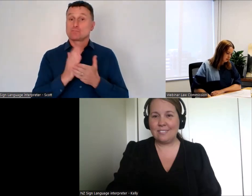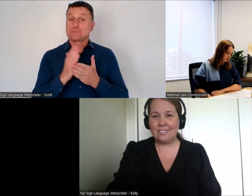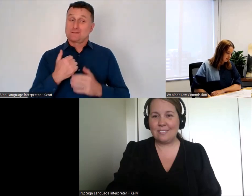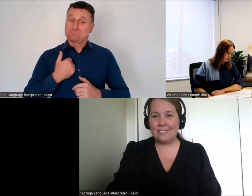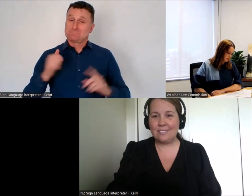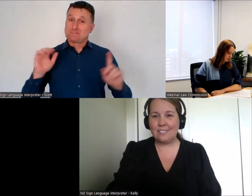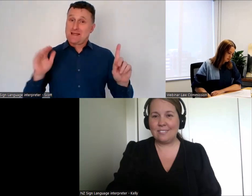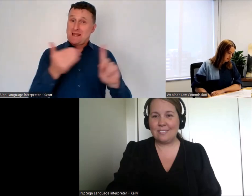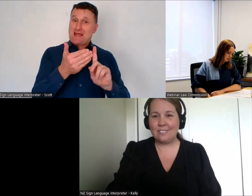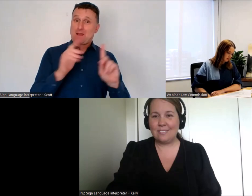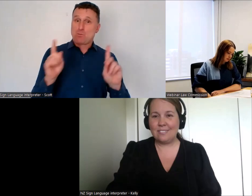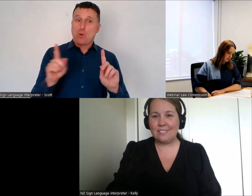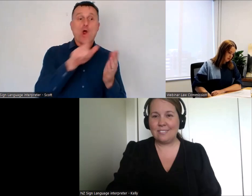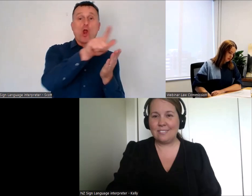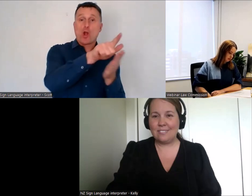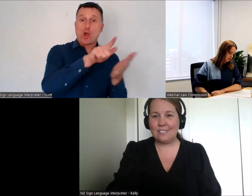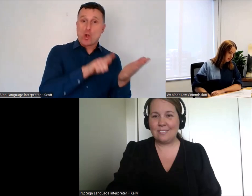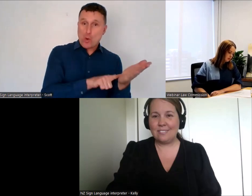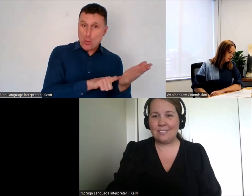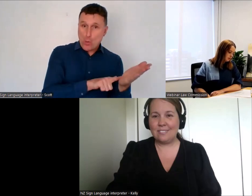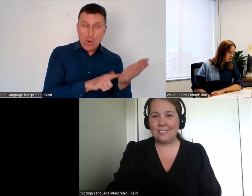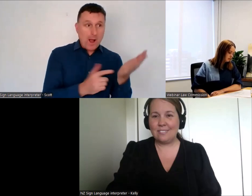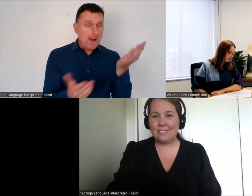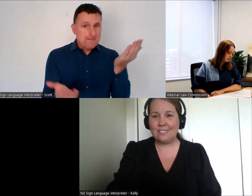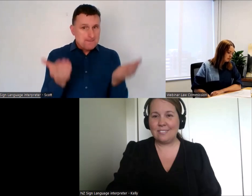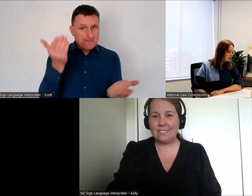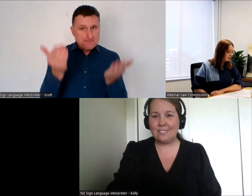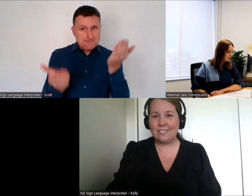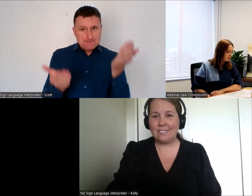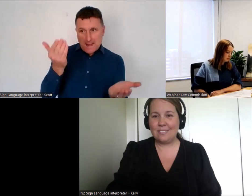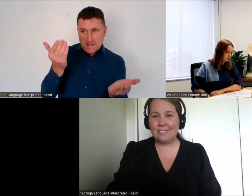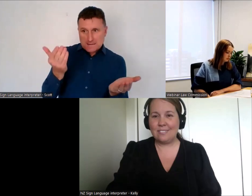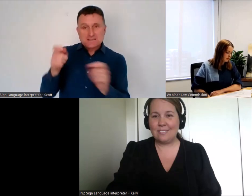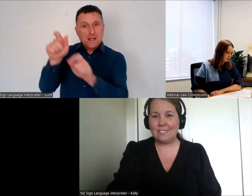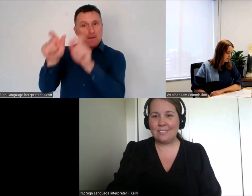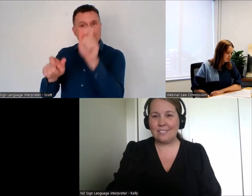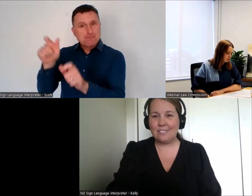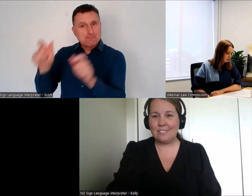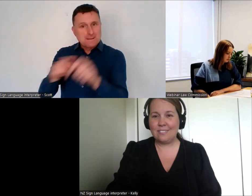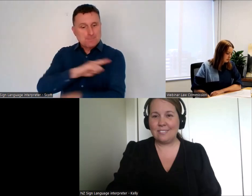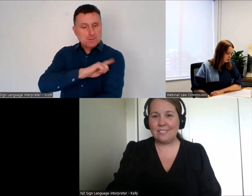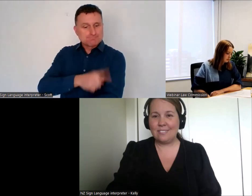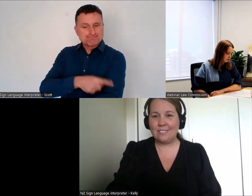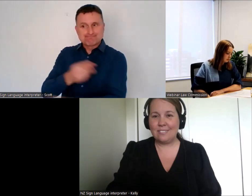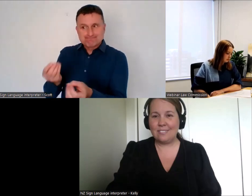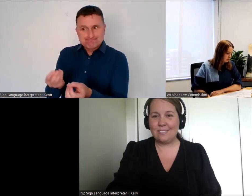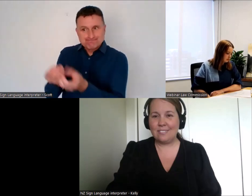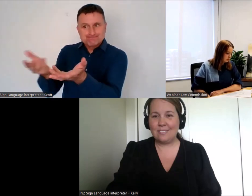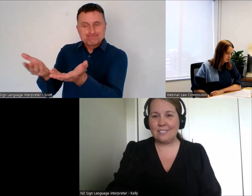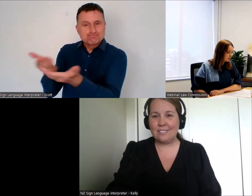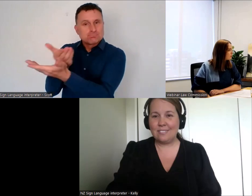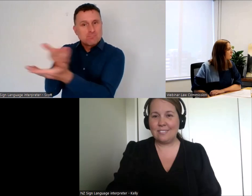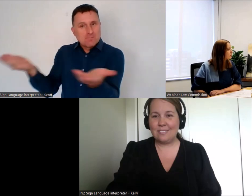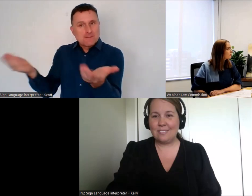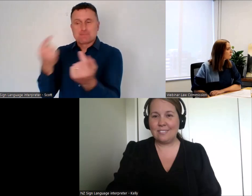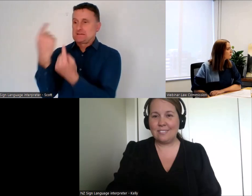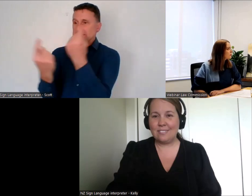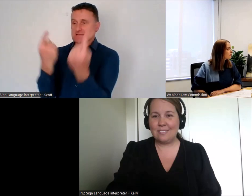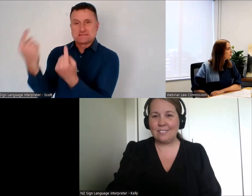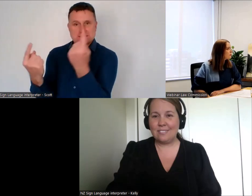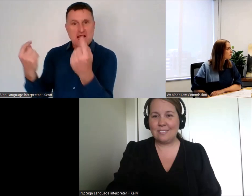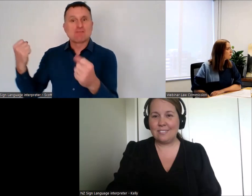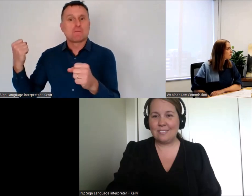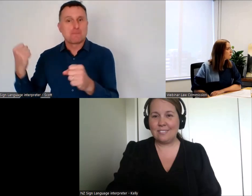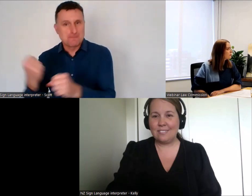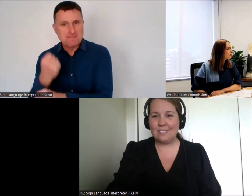the right balance for the law between enabling people to make decisions about their own lives. And that includes by way of an enduring power